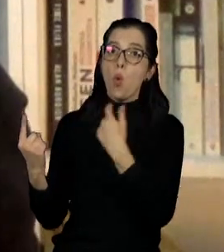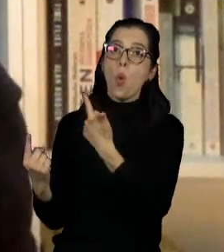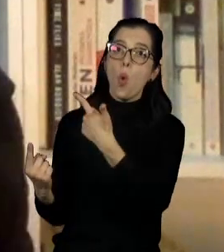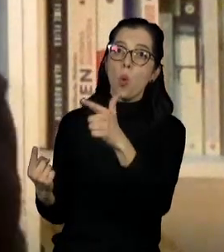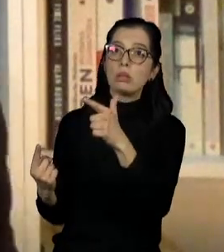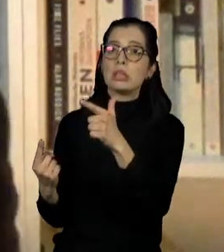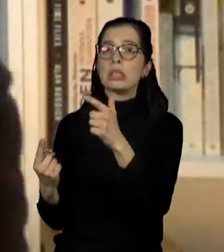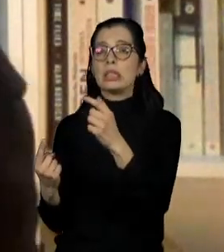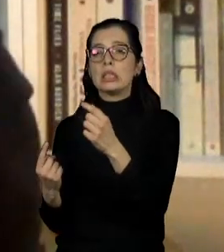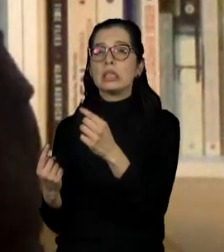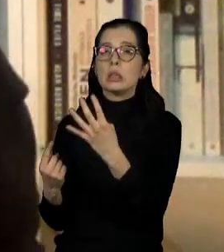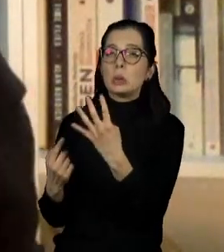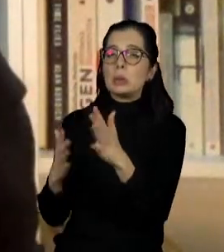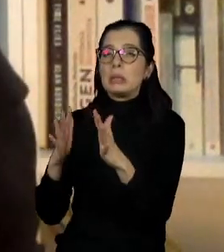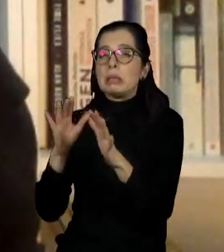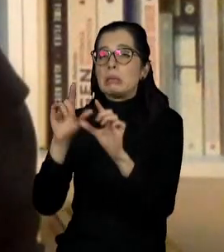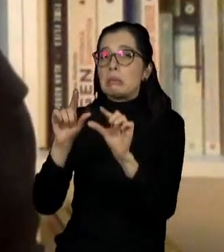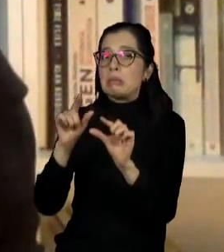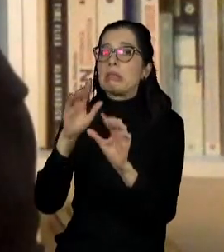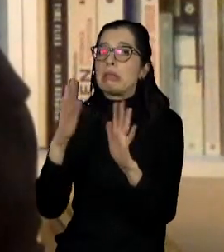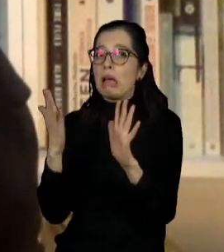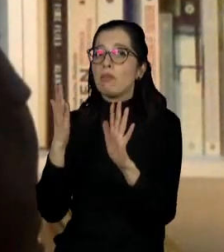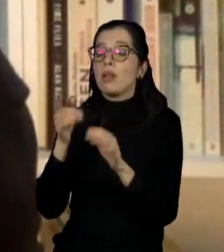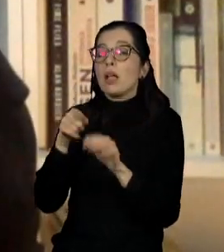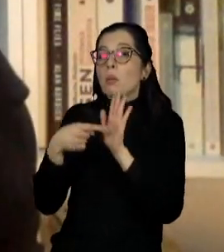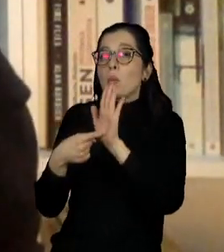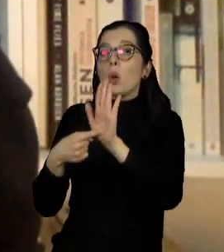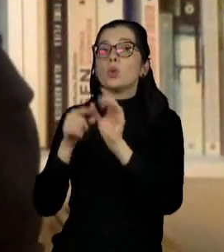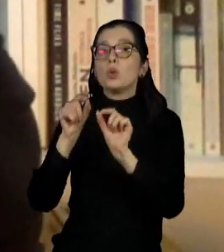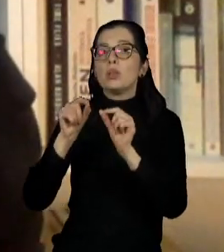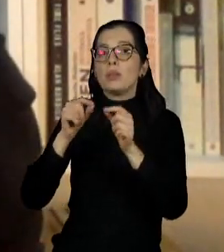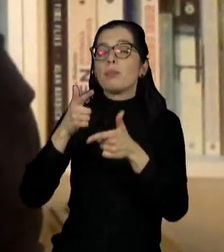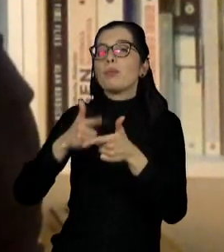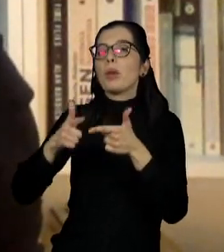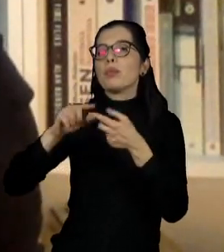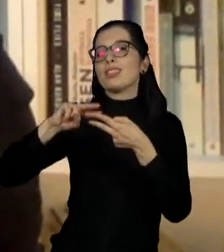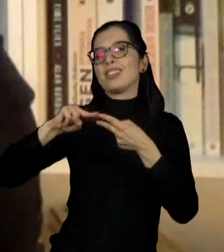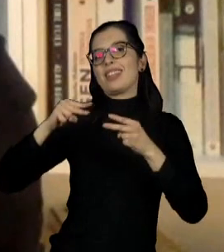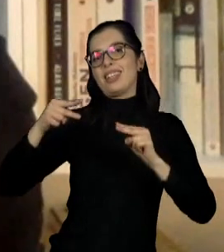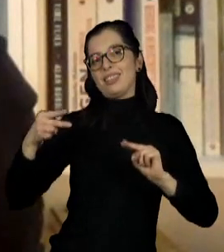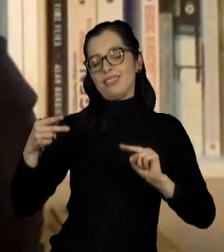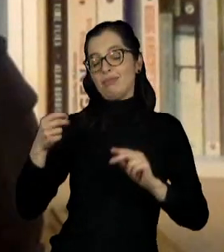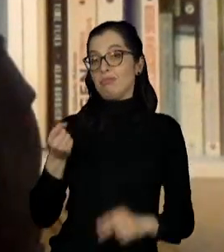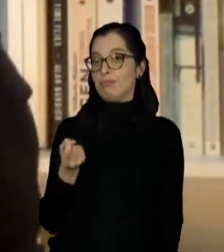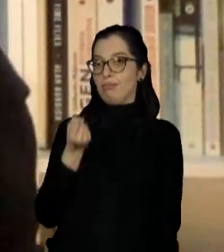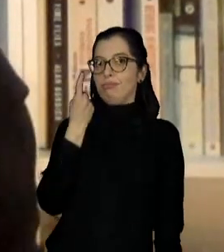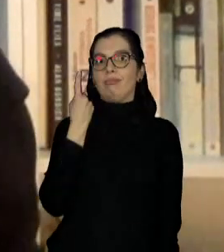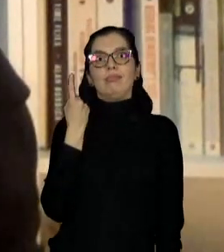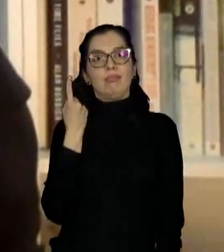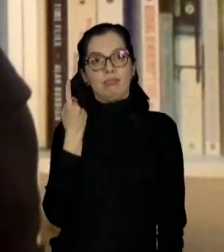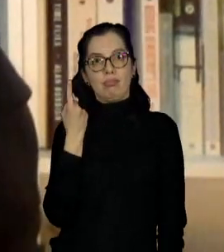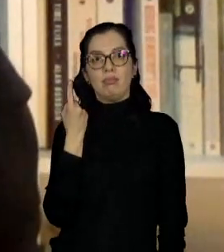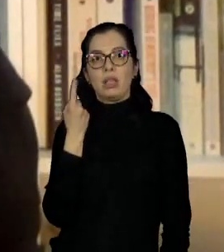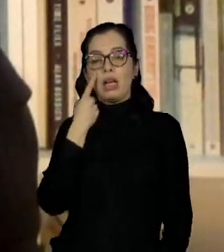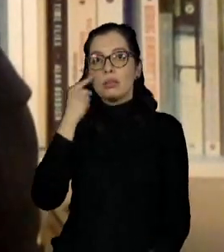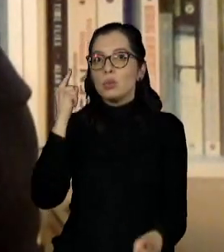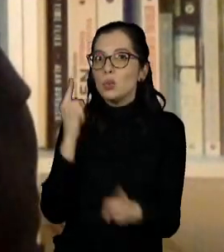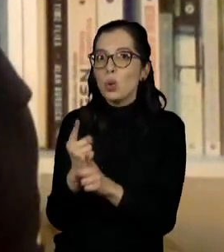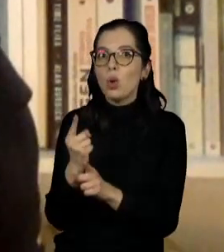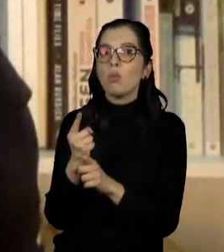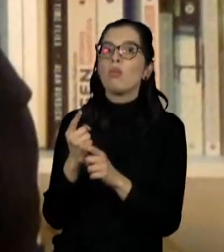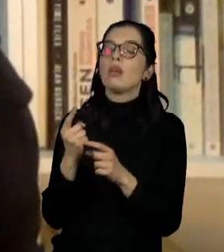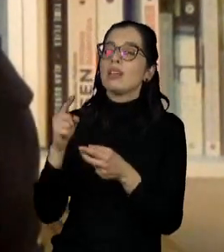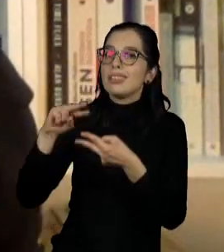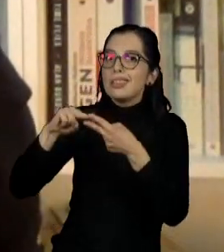died of COVID. And they sequenced the genes and surprisingly, they found that there was